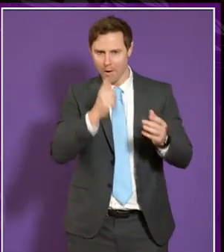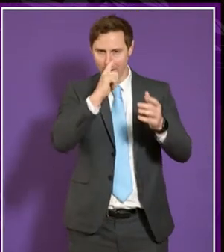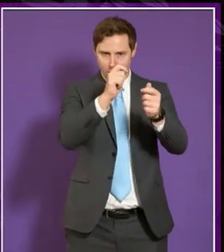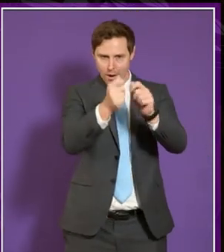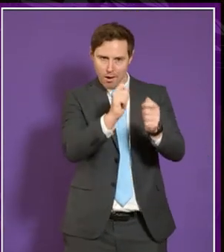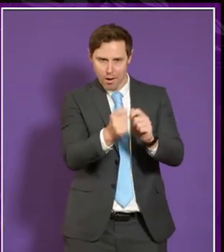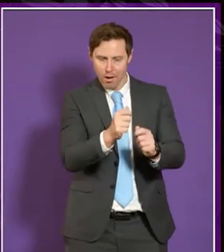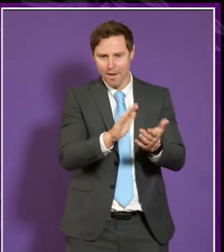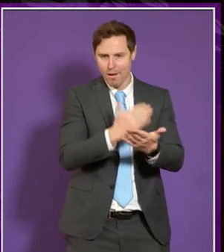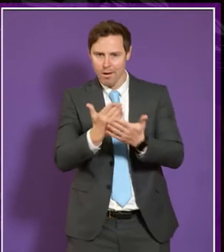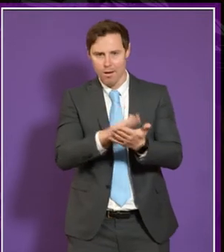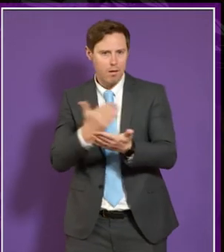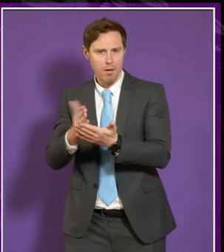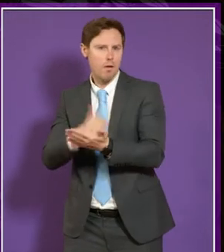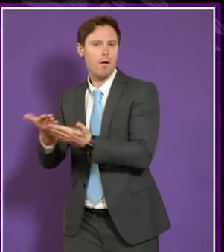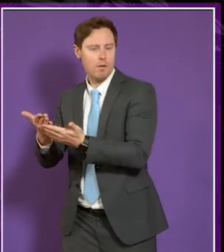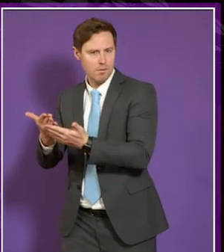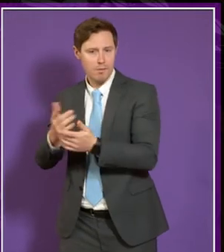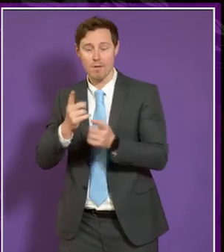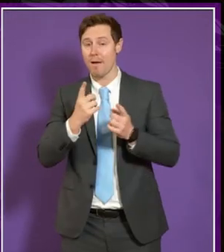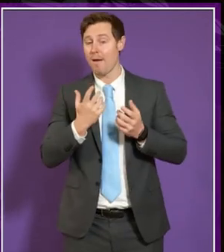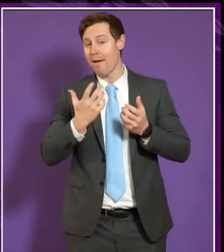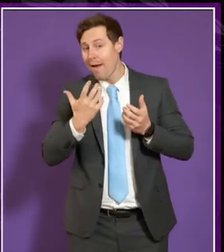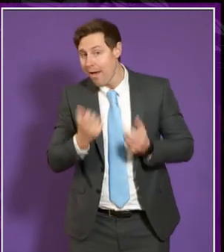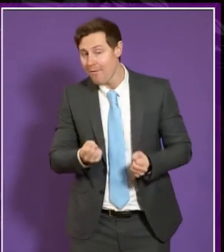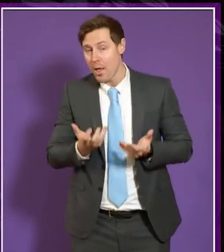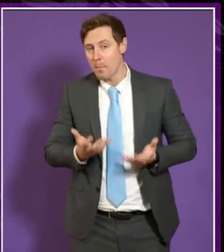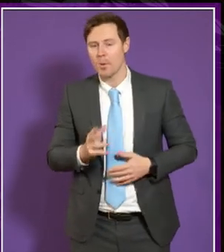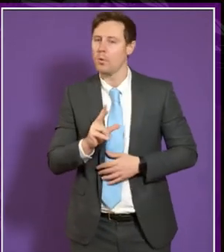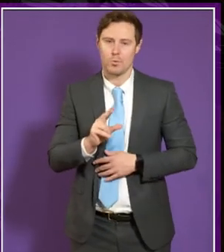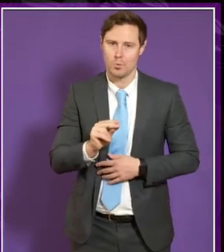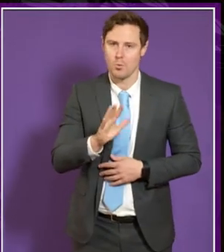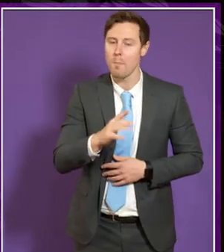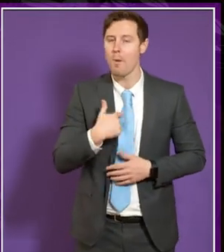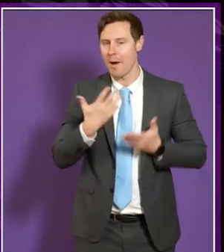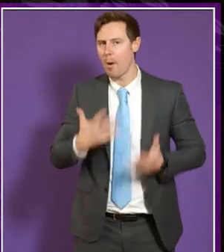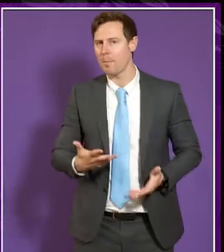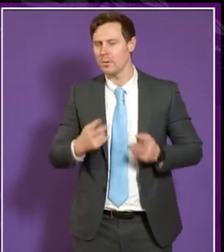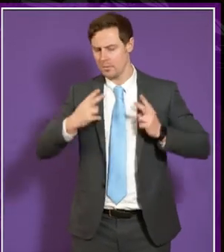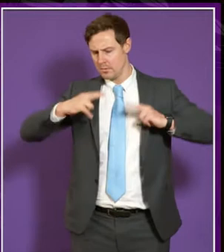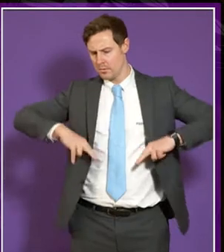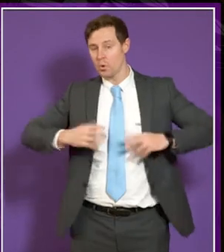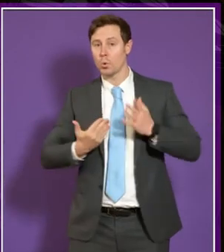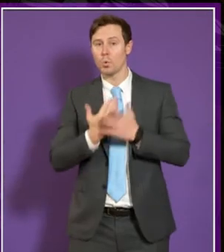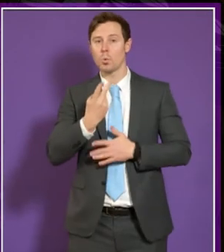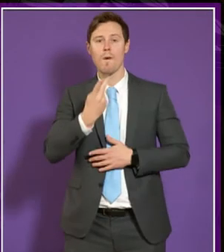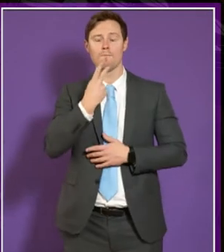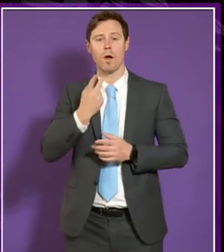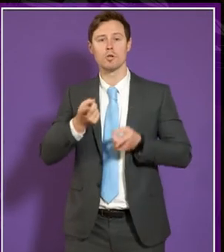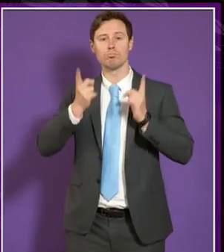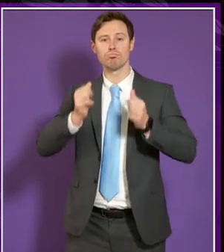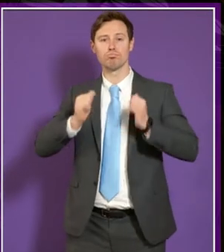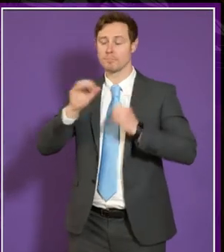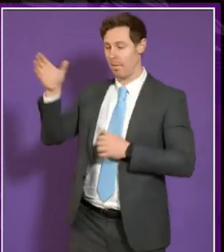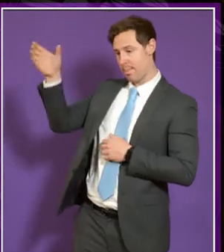it to alternative formats it's not something we've got available at the moment but we are exploring it we've got a new vice principal who's looking at the